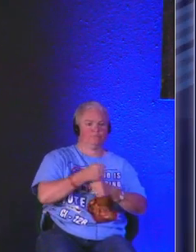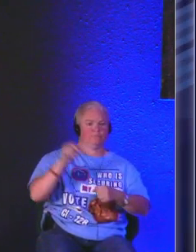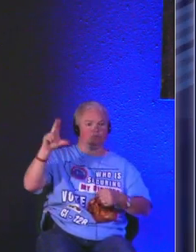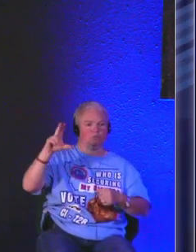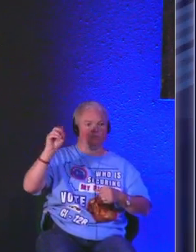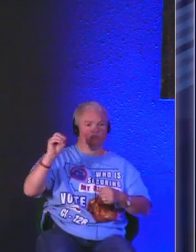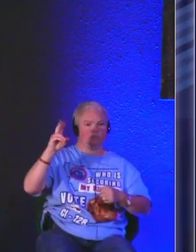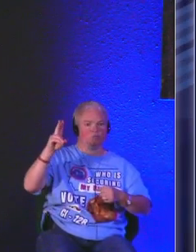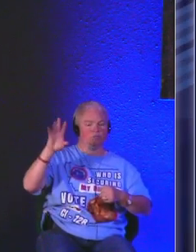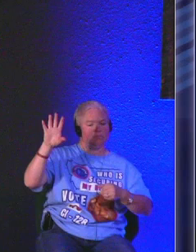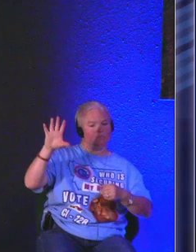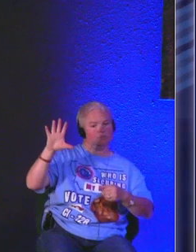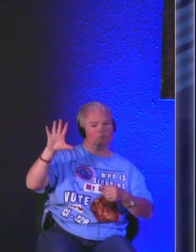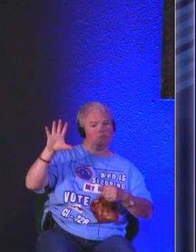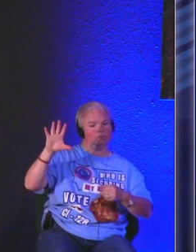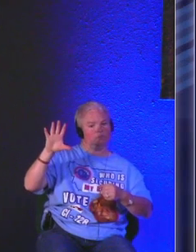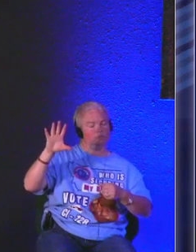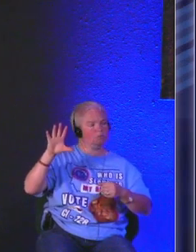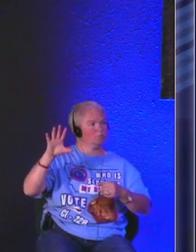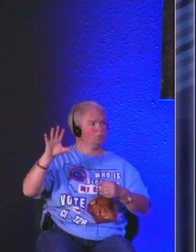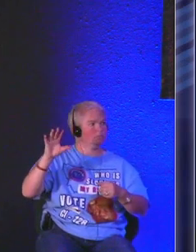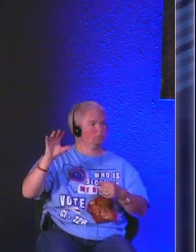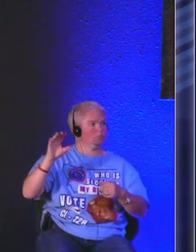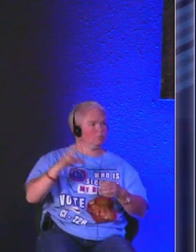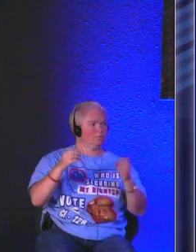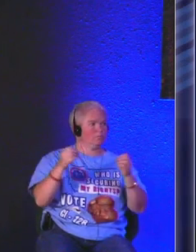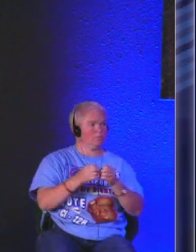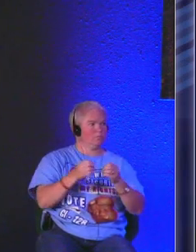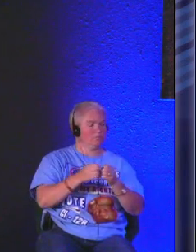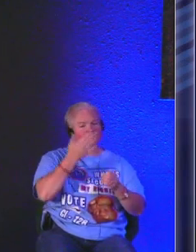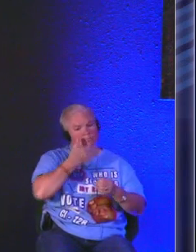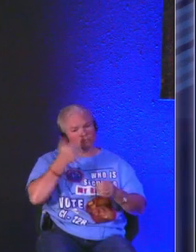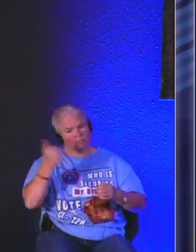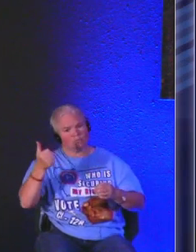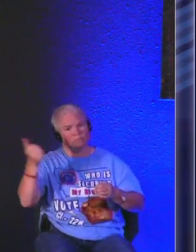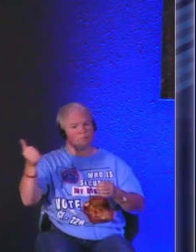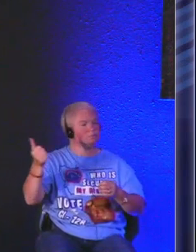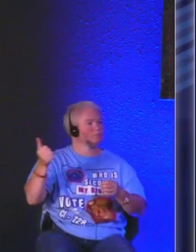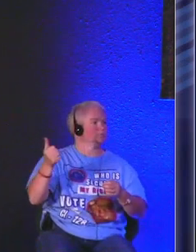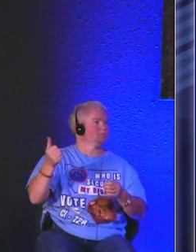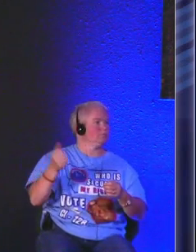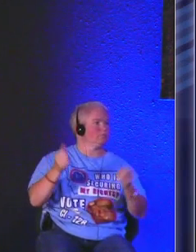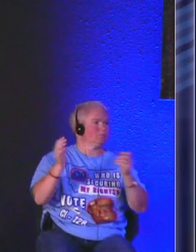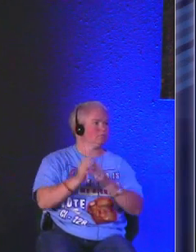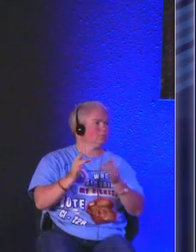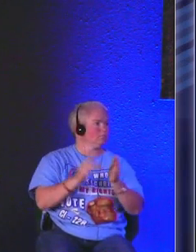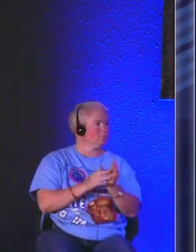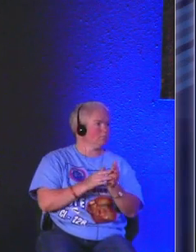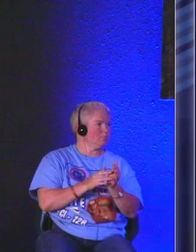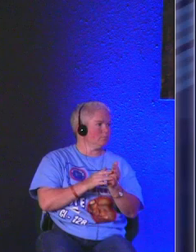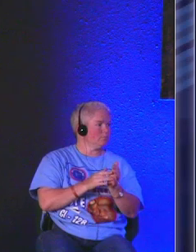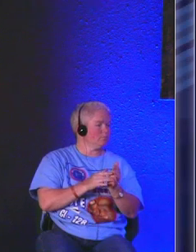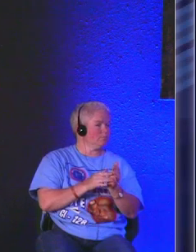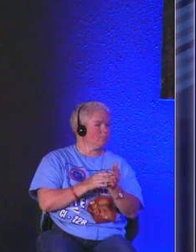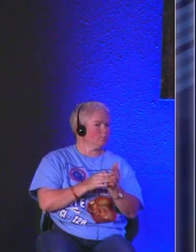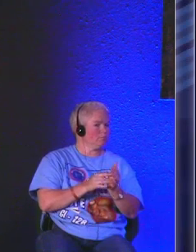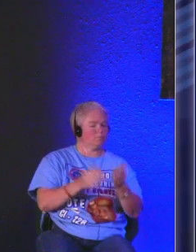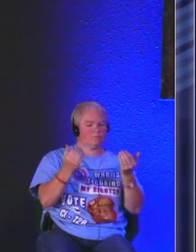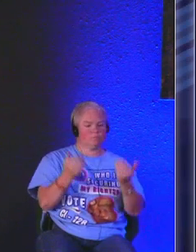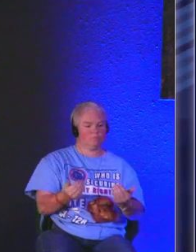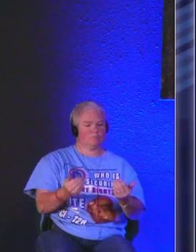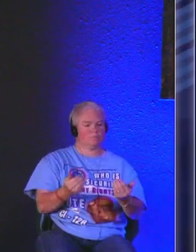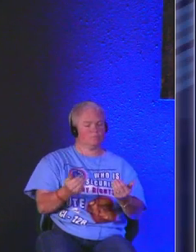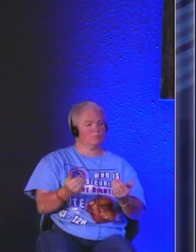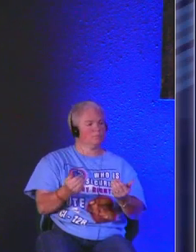can't wait till 2025 gets here things are going to be so much better well if you got Jesus things are so much better